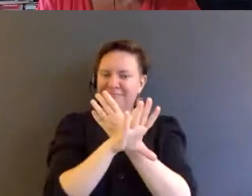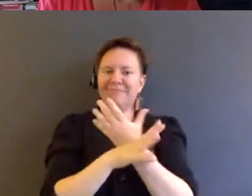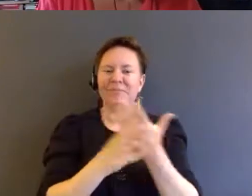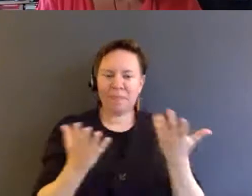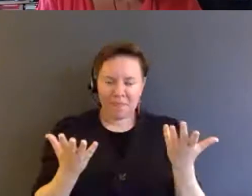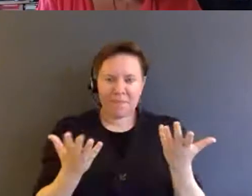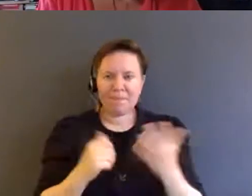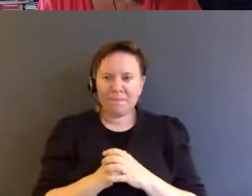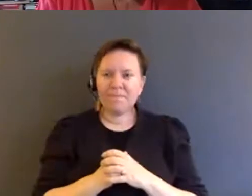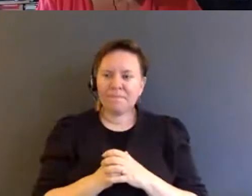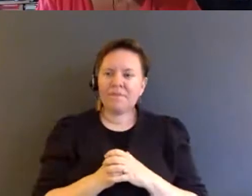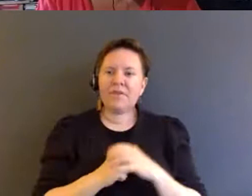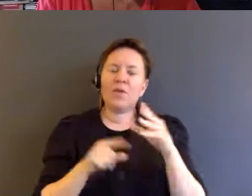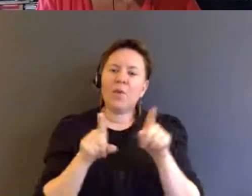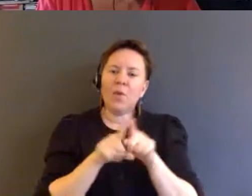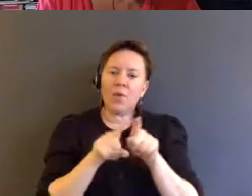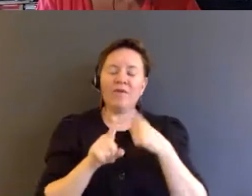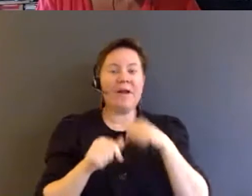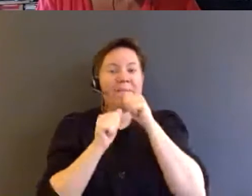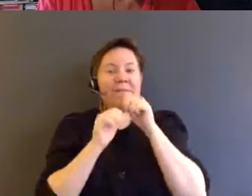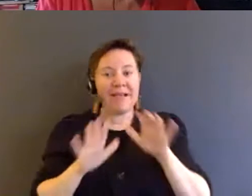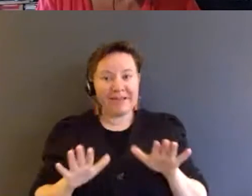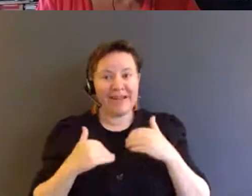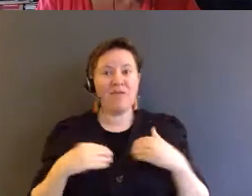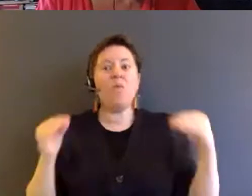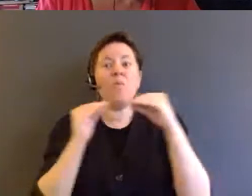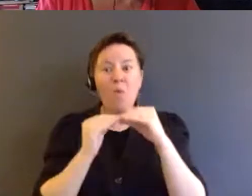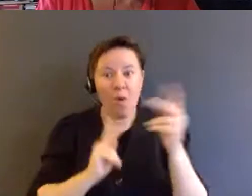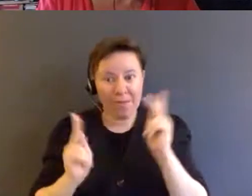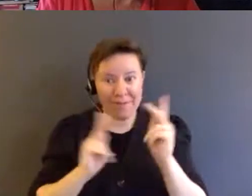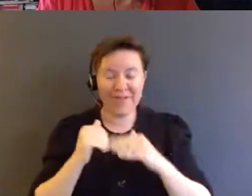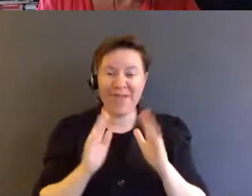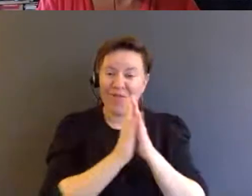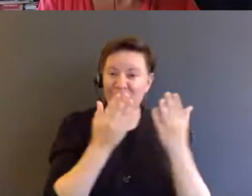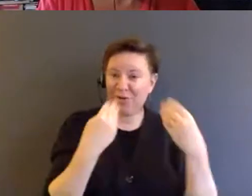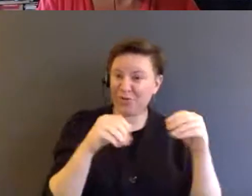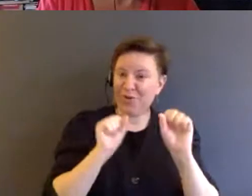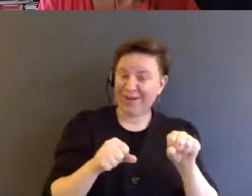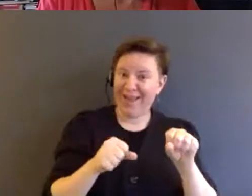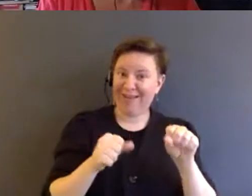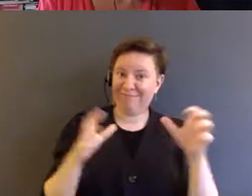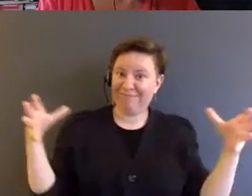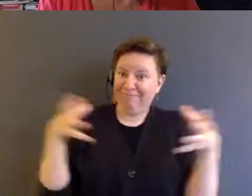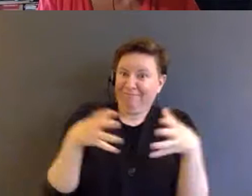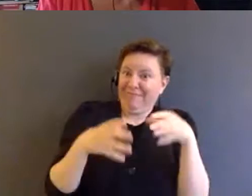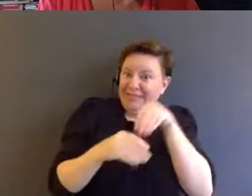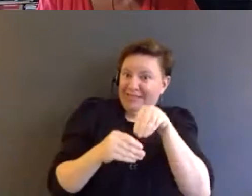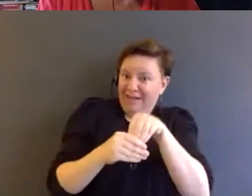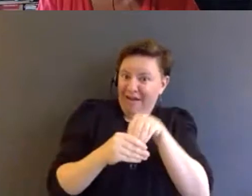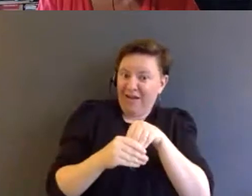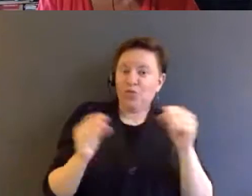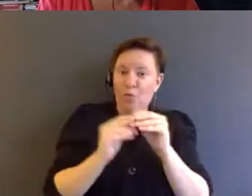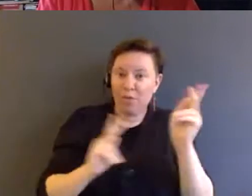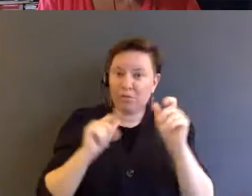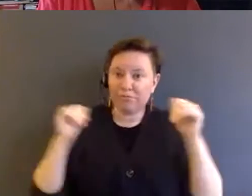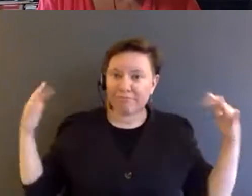we are very blessed to have more people than the bookstore can hold and more people that can join us from around the